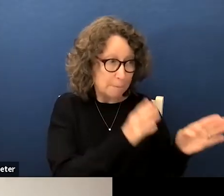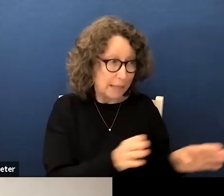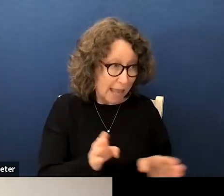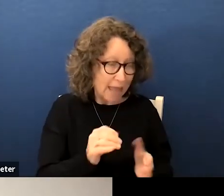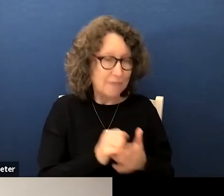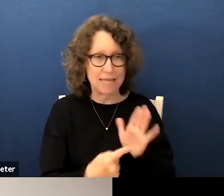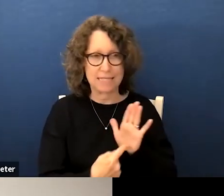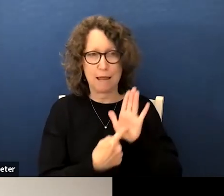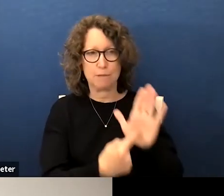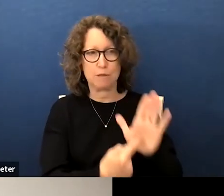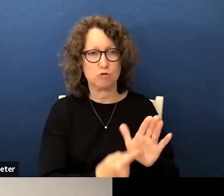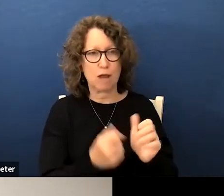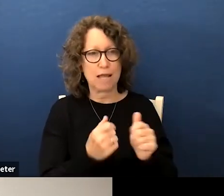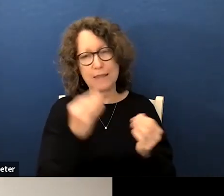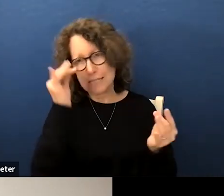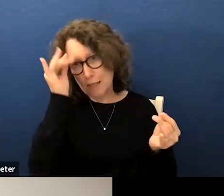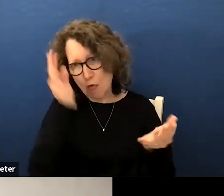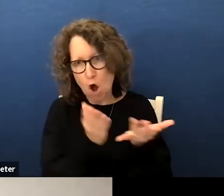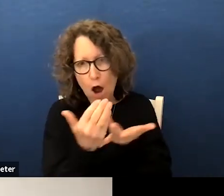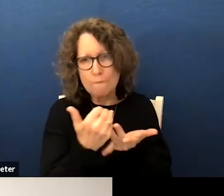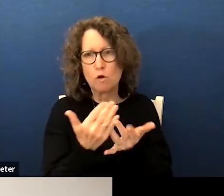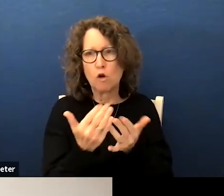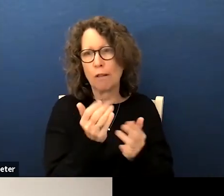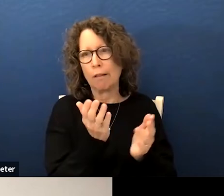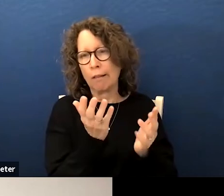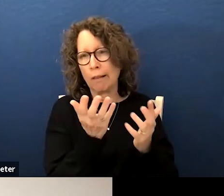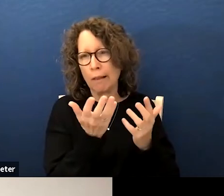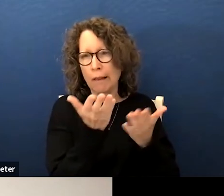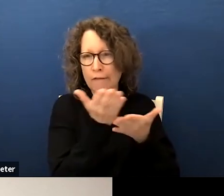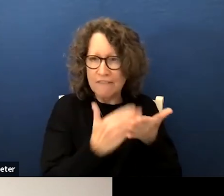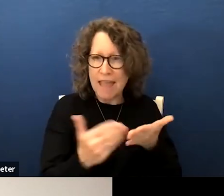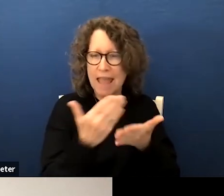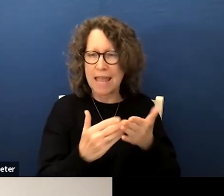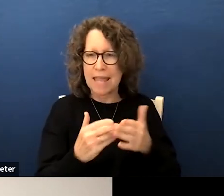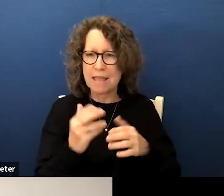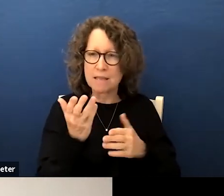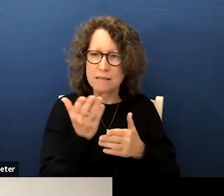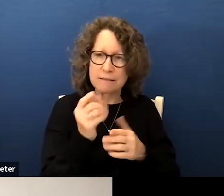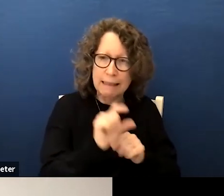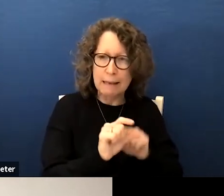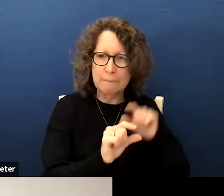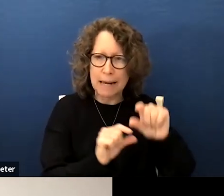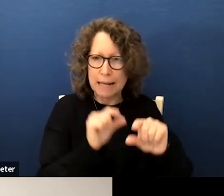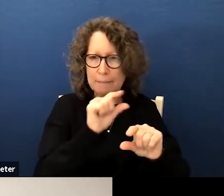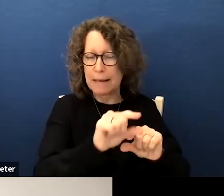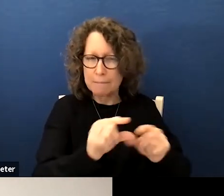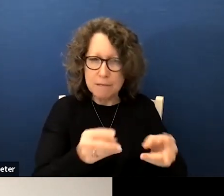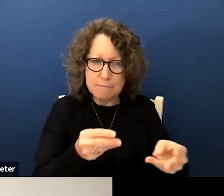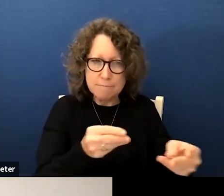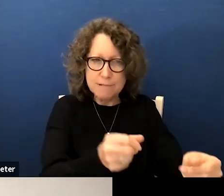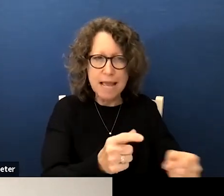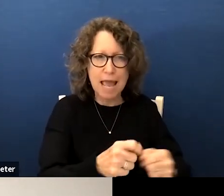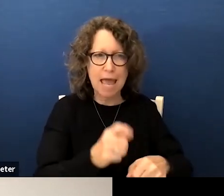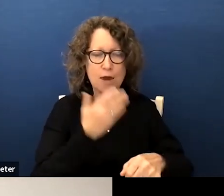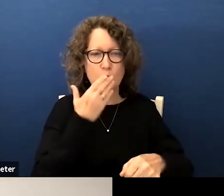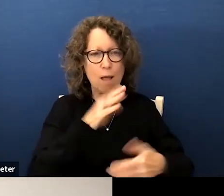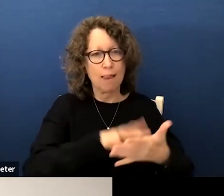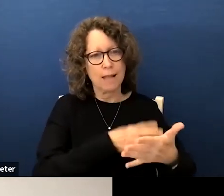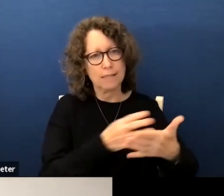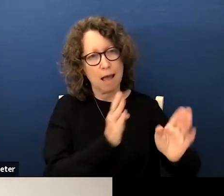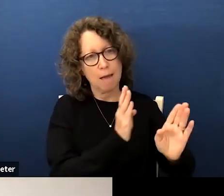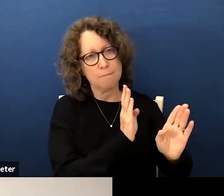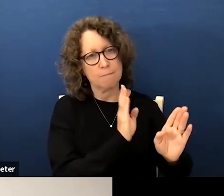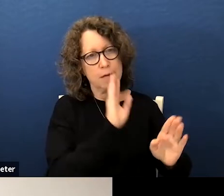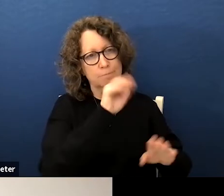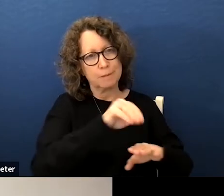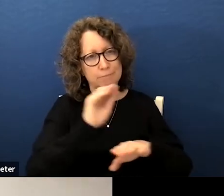demonstrate this thoughtful phased supported and well-timed implementation of